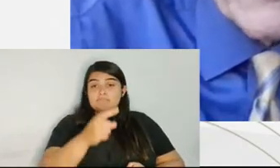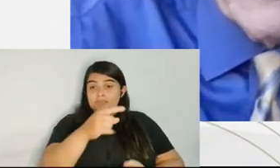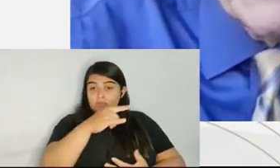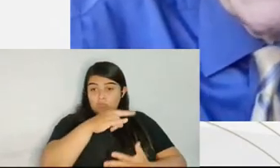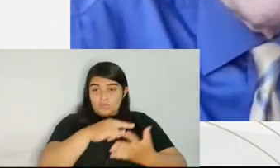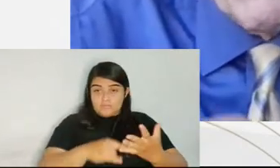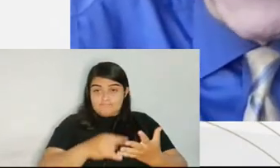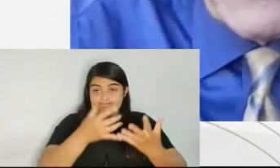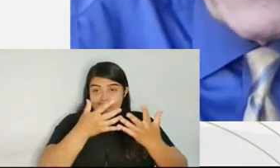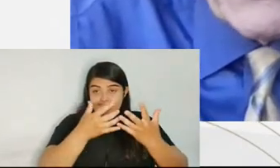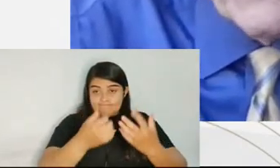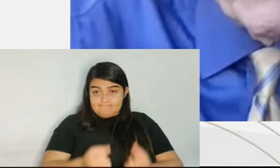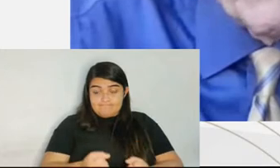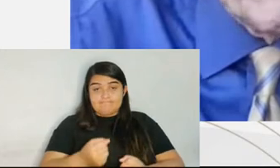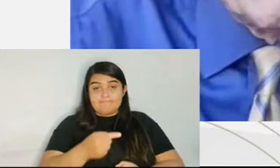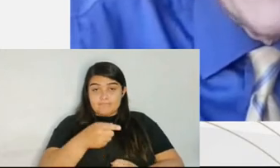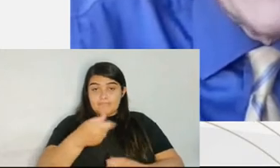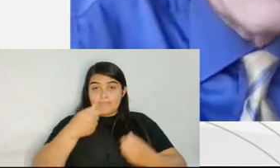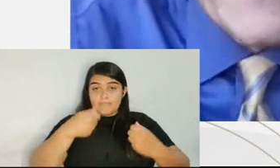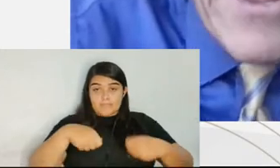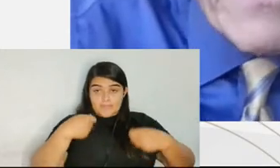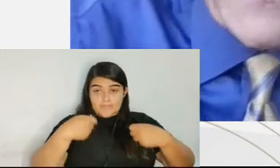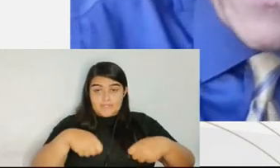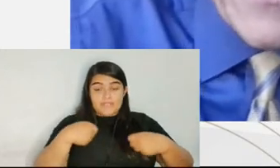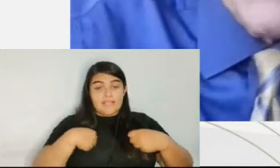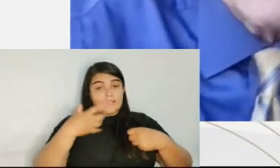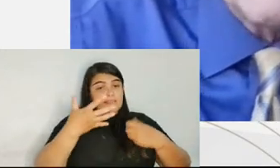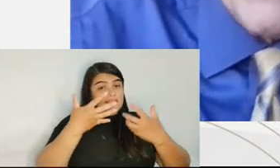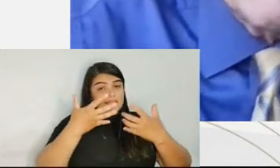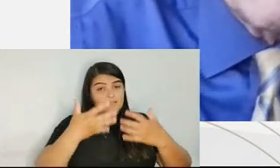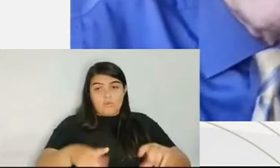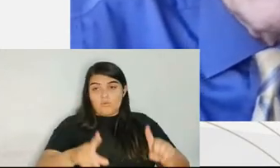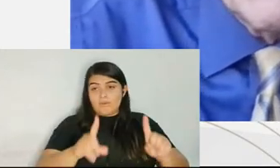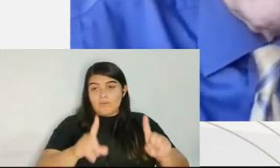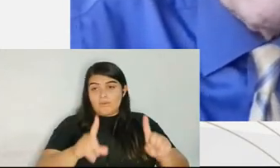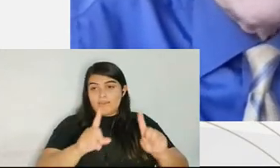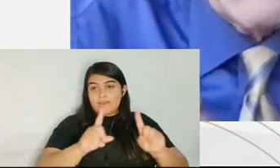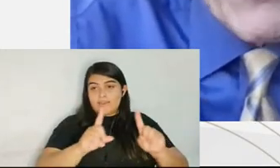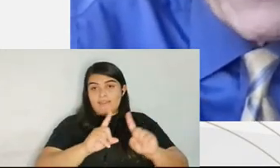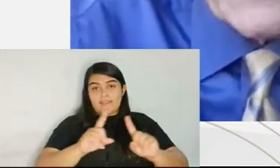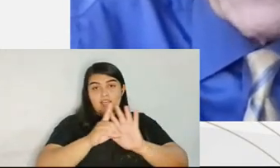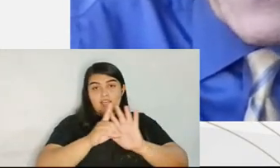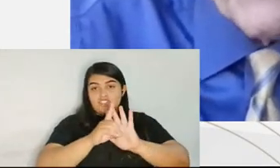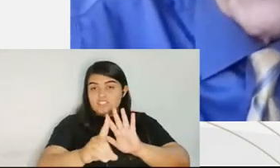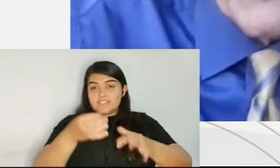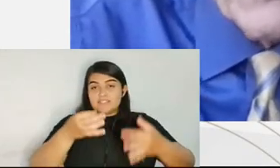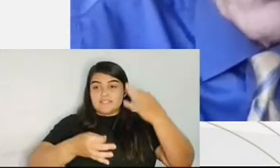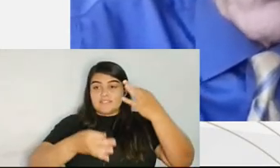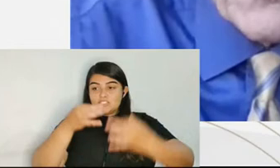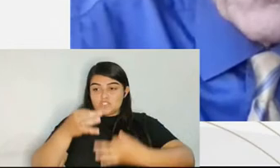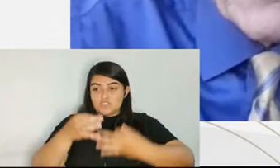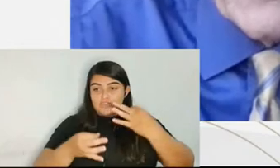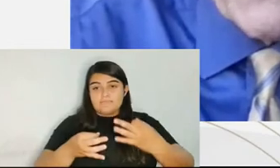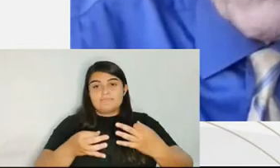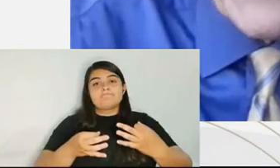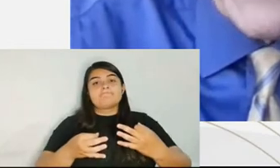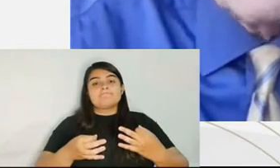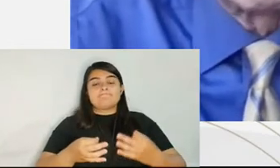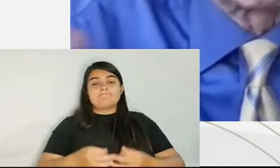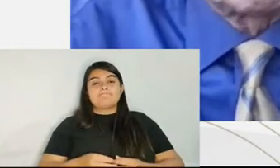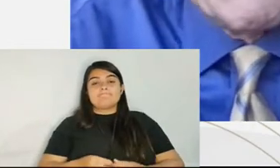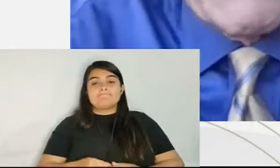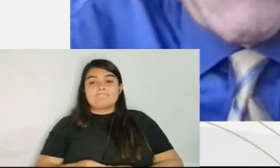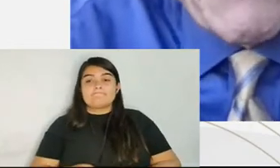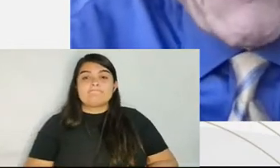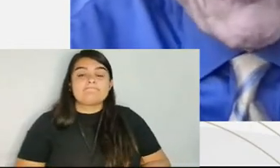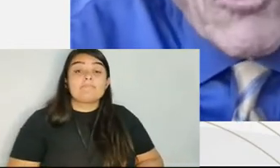by jury, the right to remain silent at that trial, the right to cross-examine accusers, the right